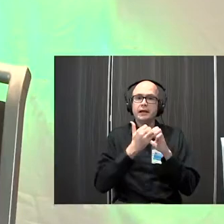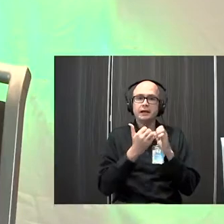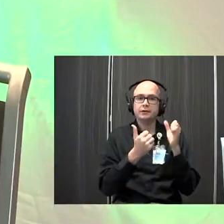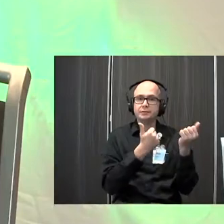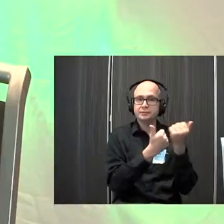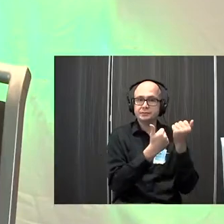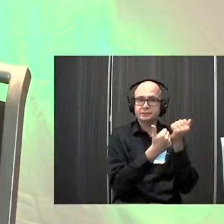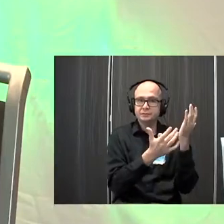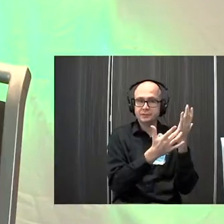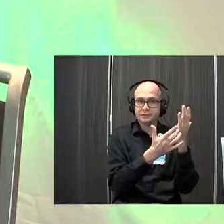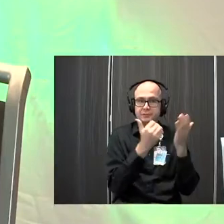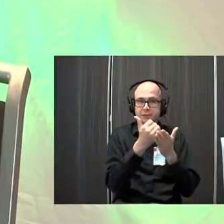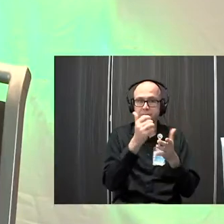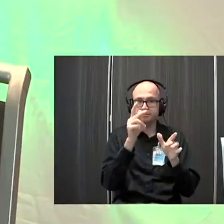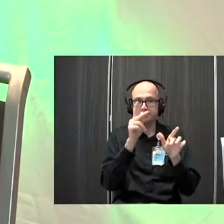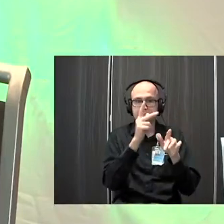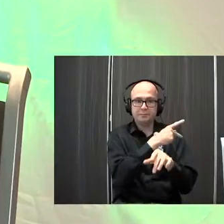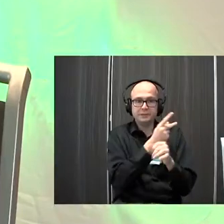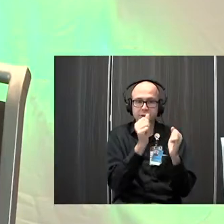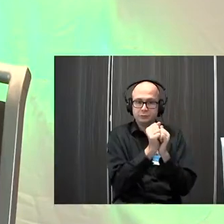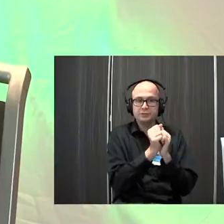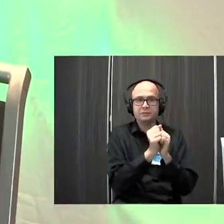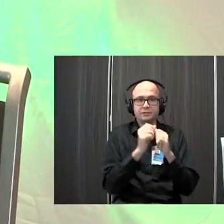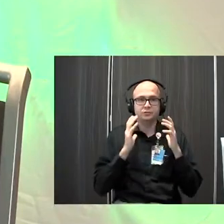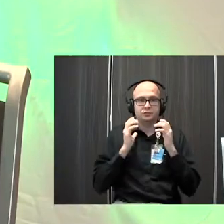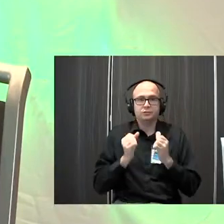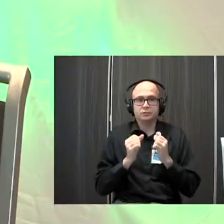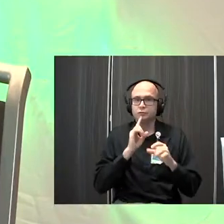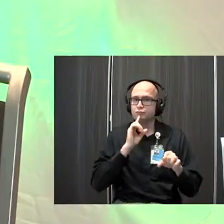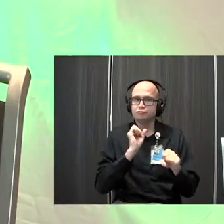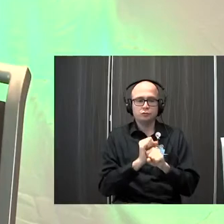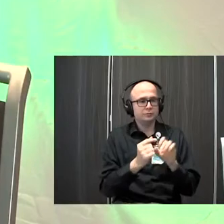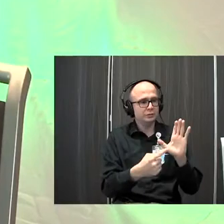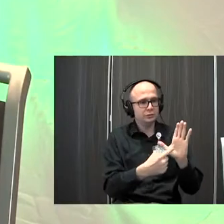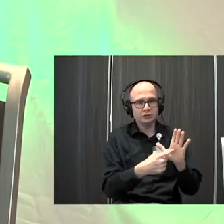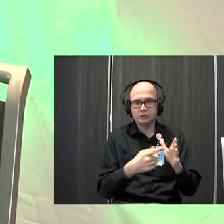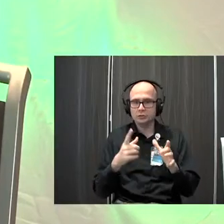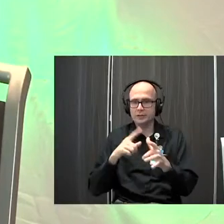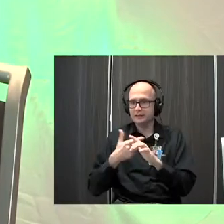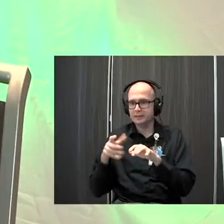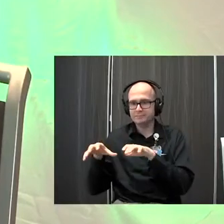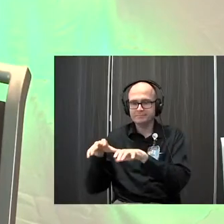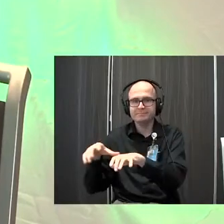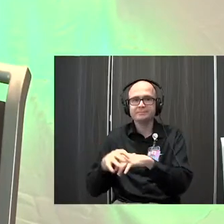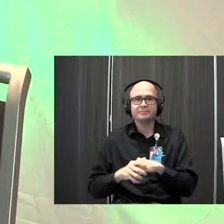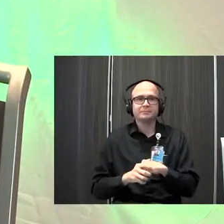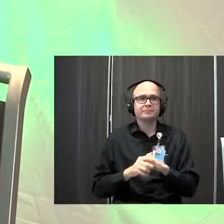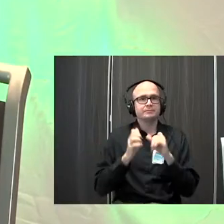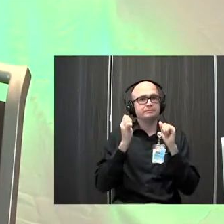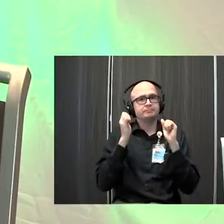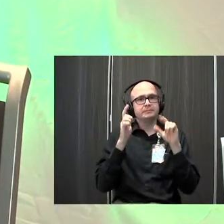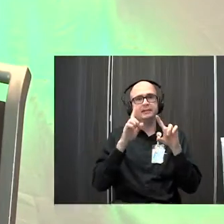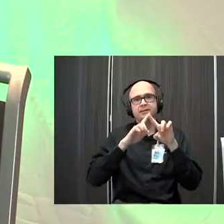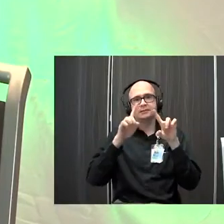can help patients with charge it really is a true show and tell as there's a pretty vast array